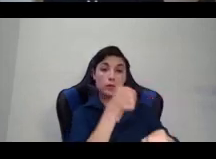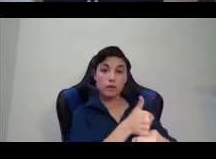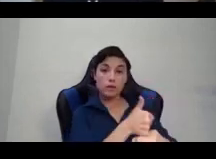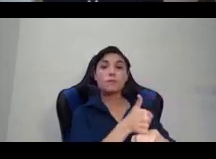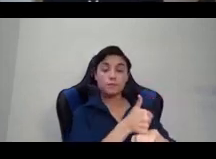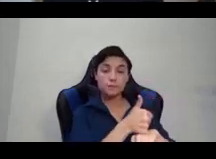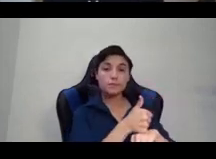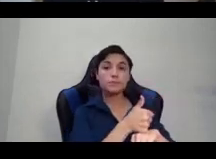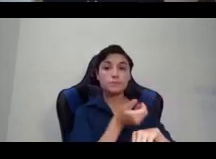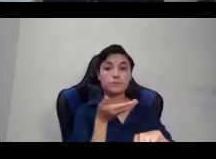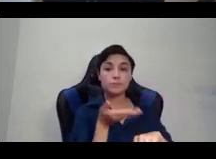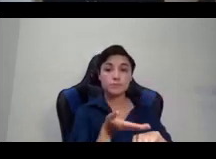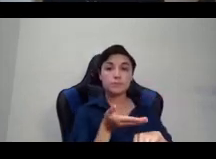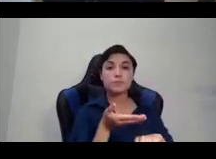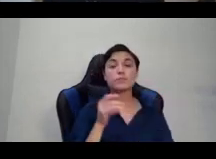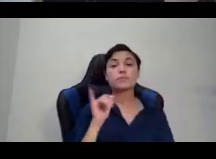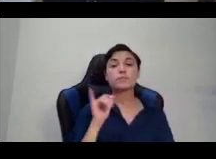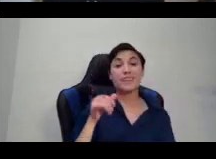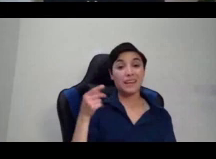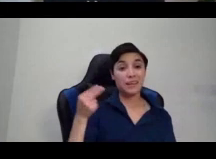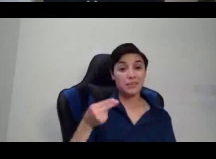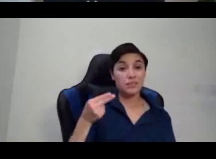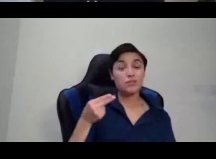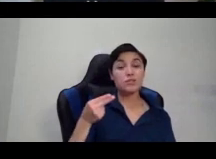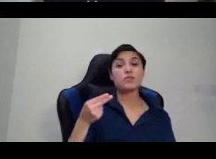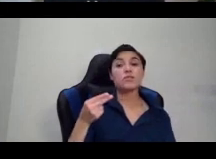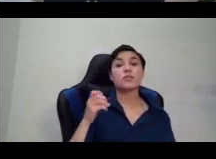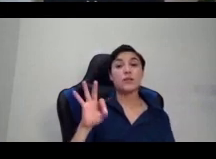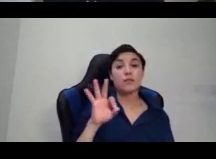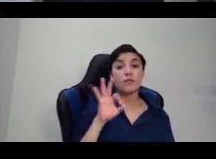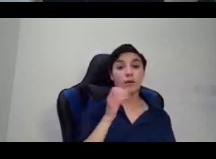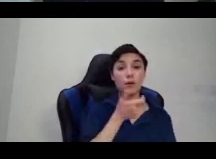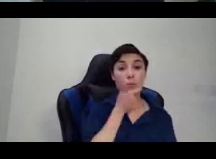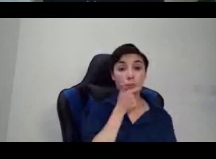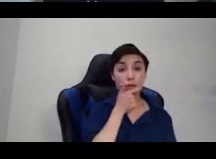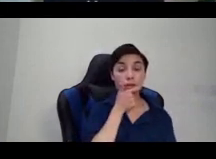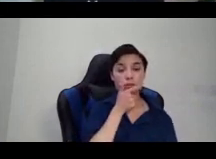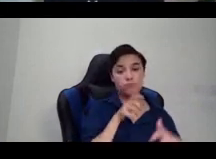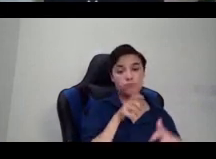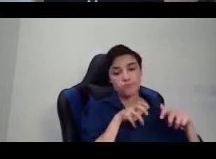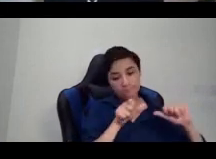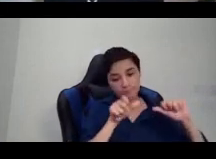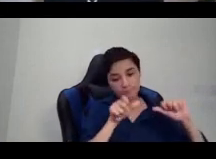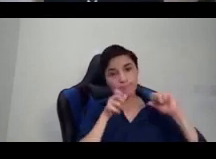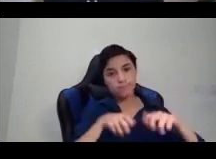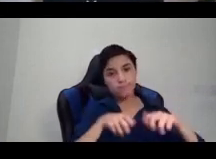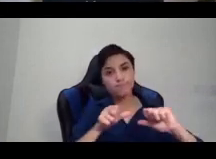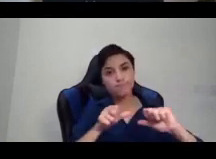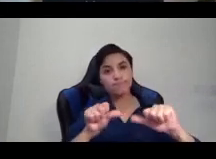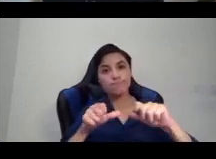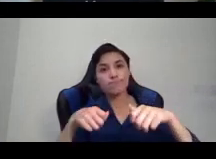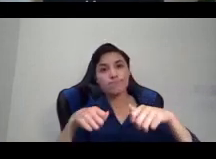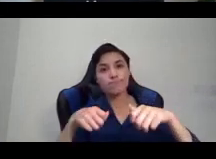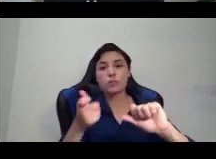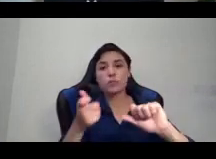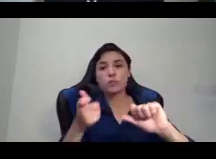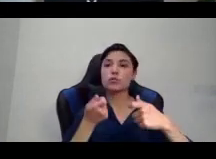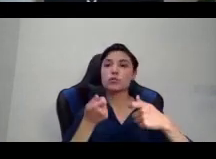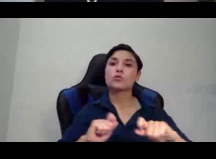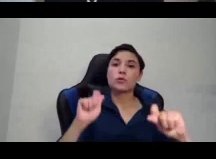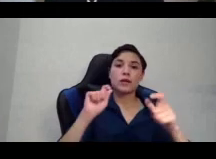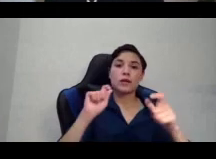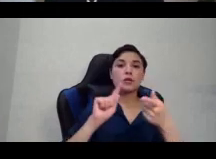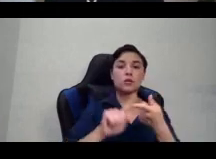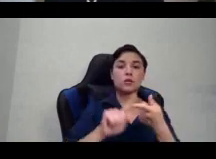And so this history of British colonialism trying to eradicate or